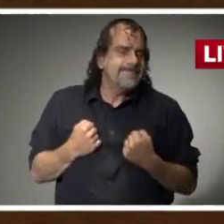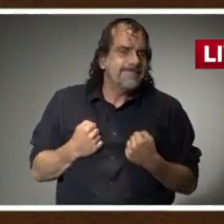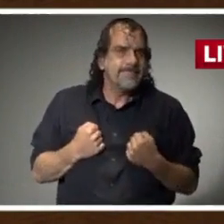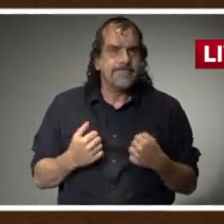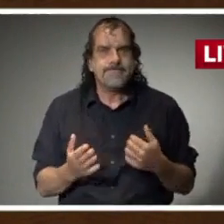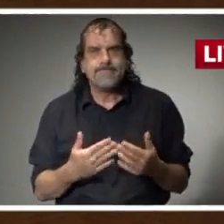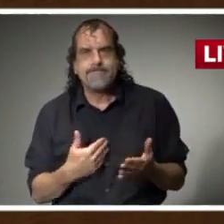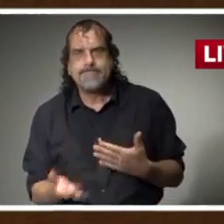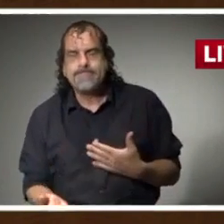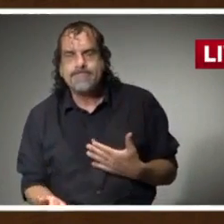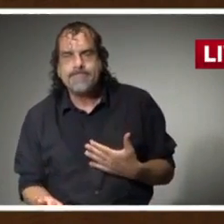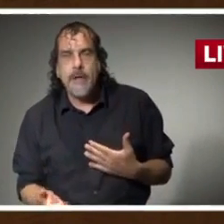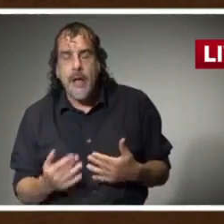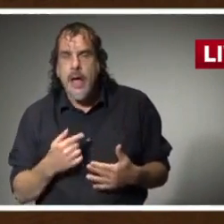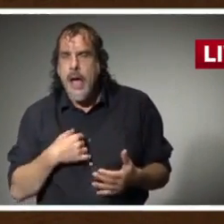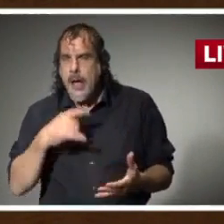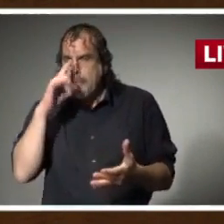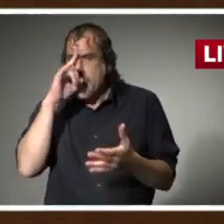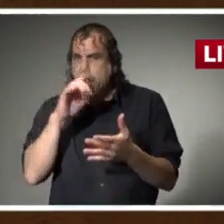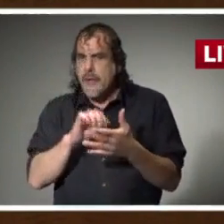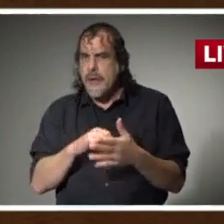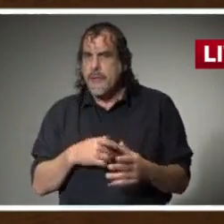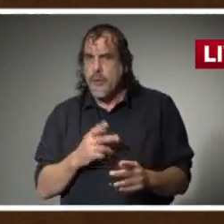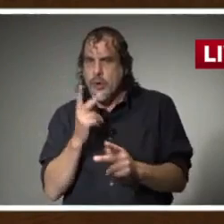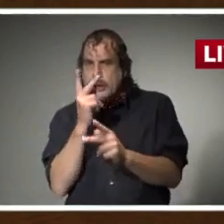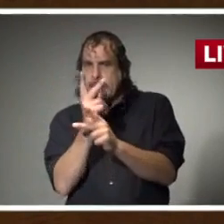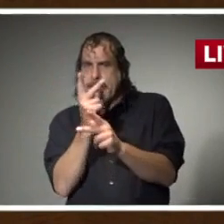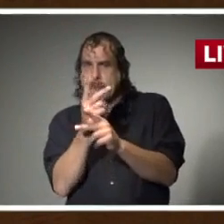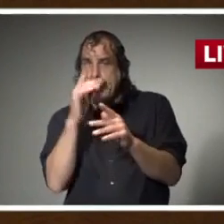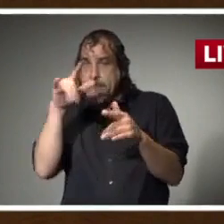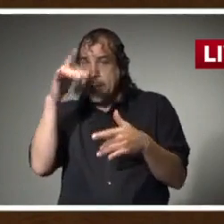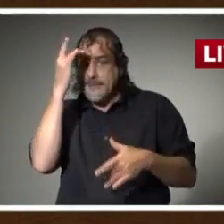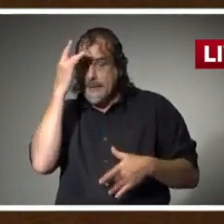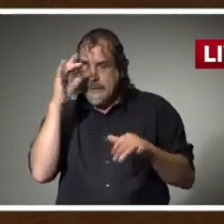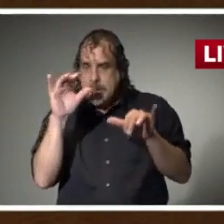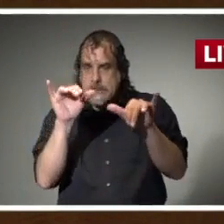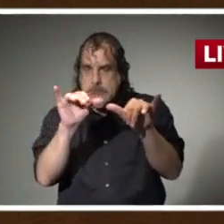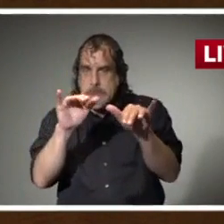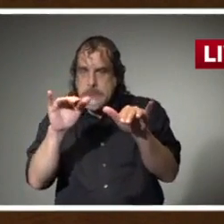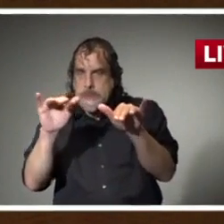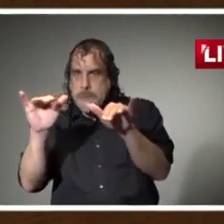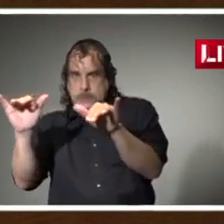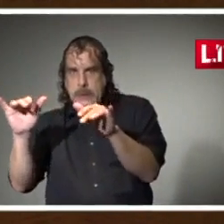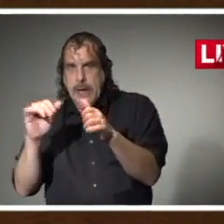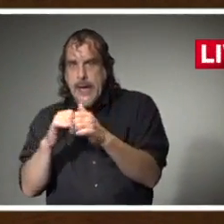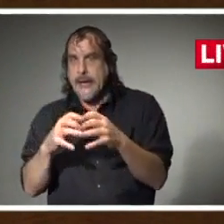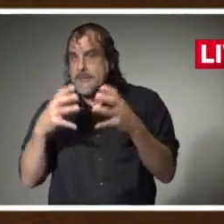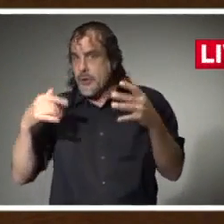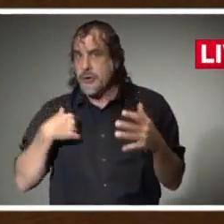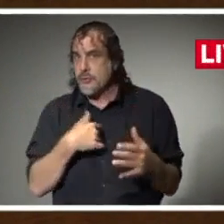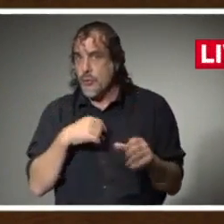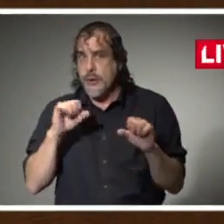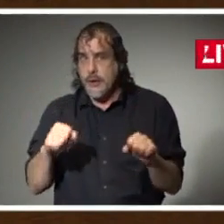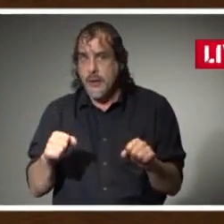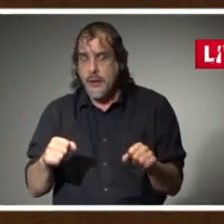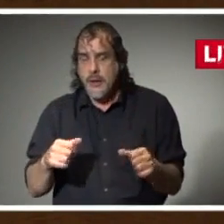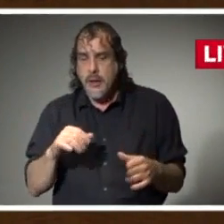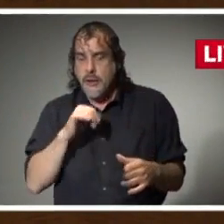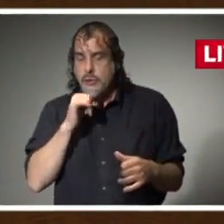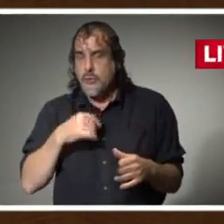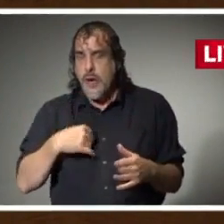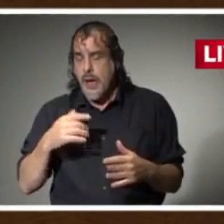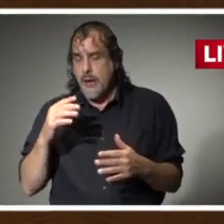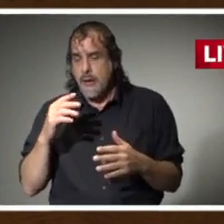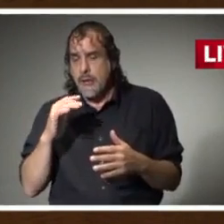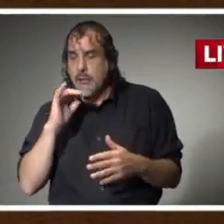believe that we are containing this as much as we possibly can. Do not mistake my hope and pride